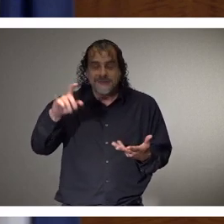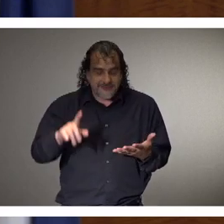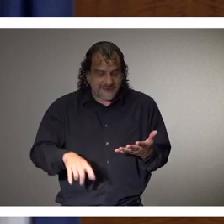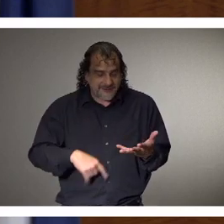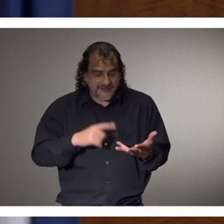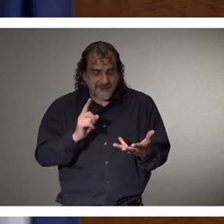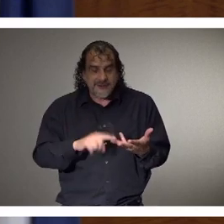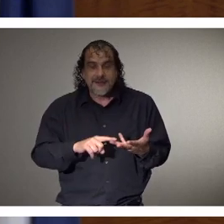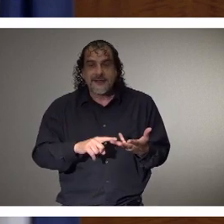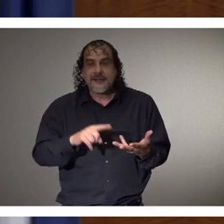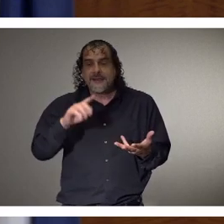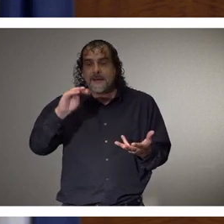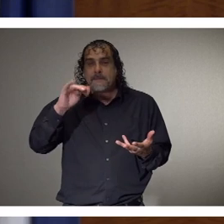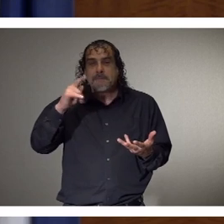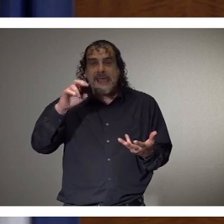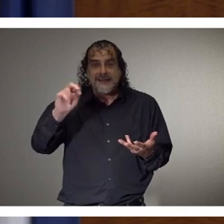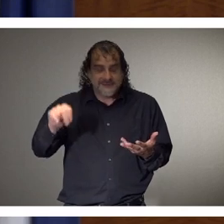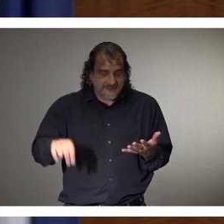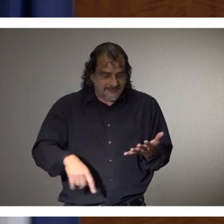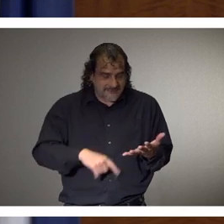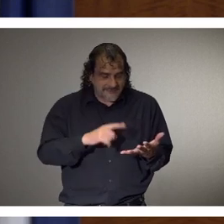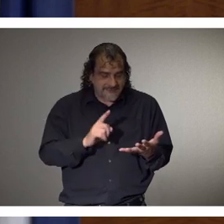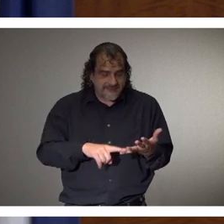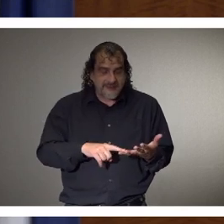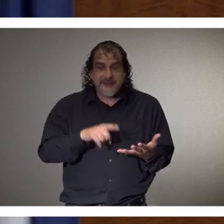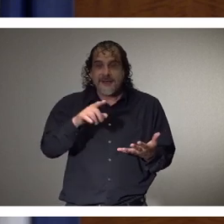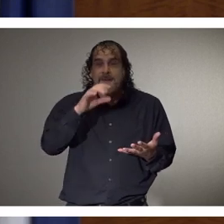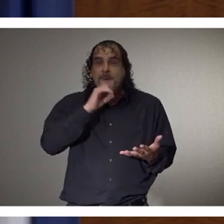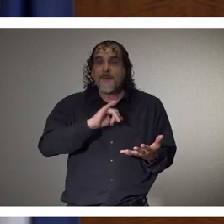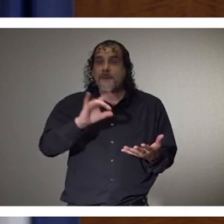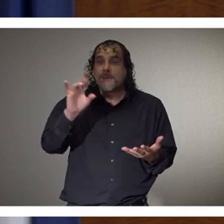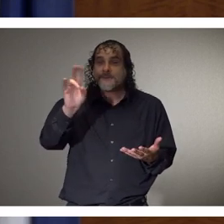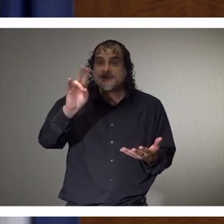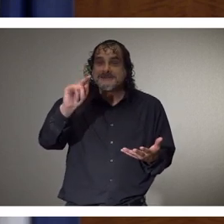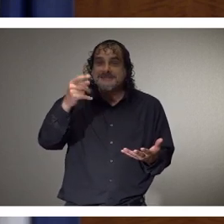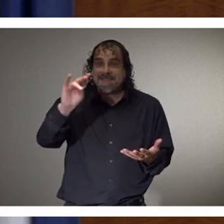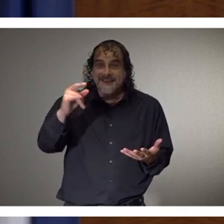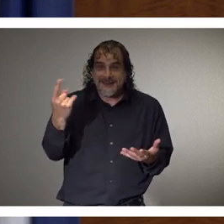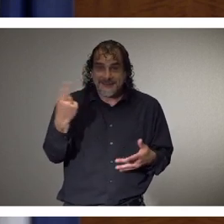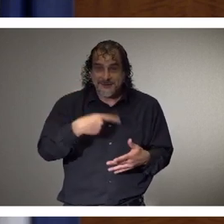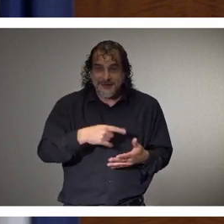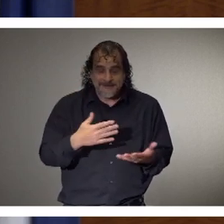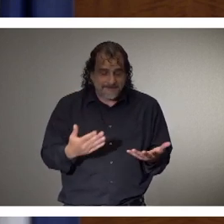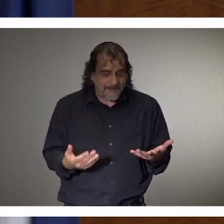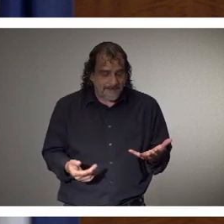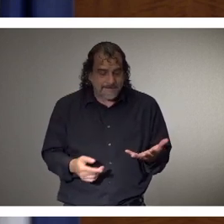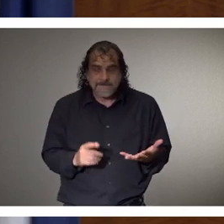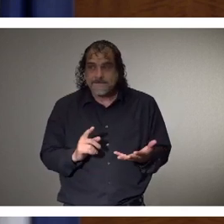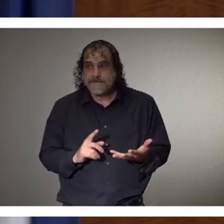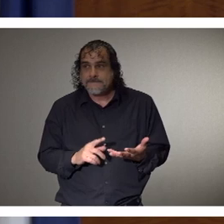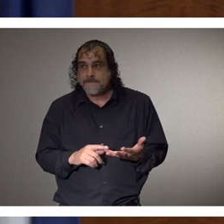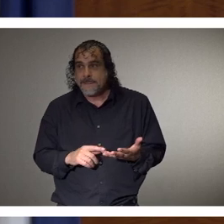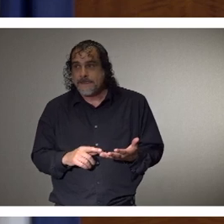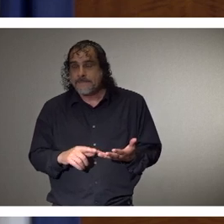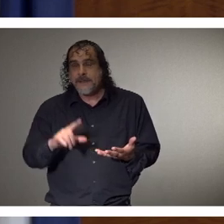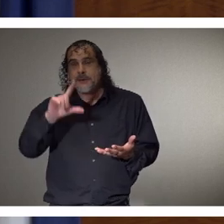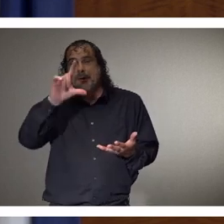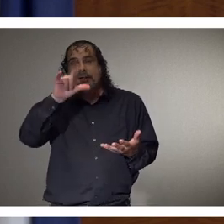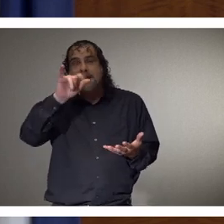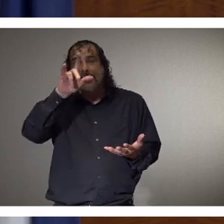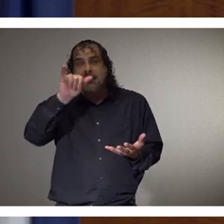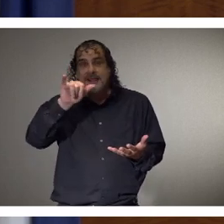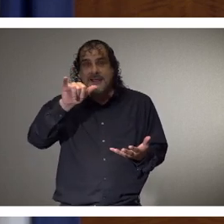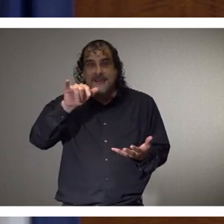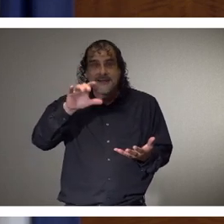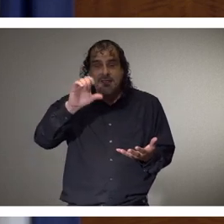Vicksburg. To Madison Faulkner. Madison's turning 17 today. Happy birthday, Madison. Lily and Corey